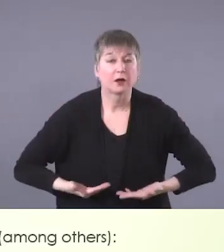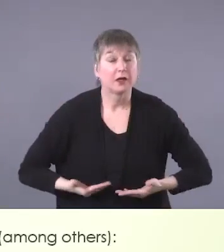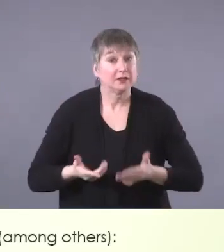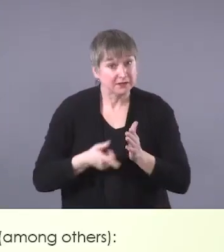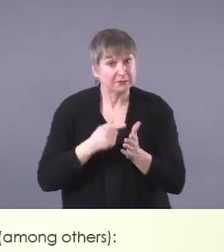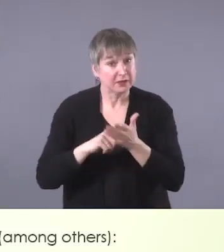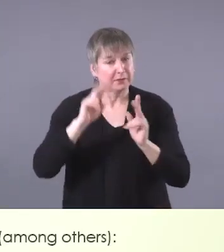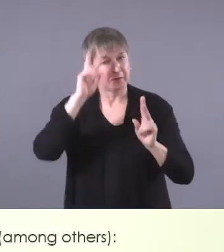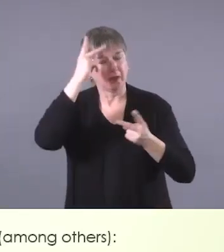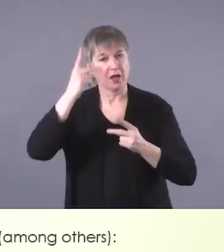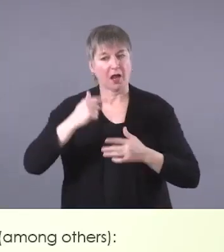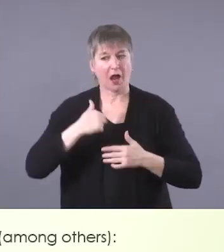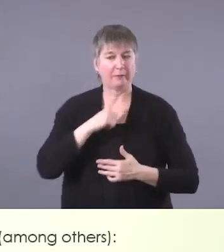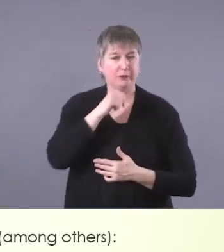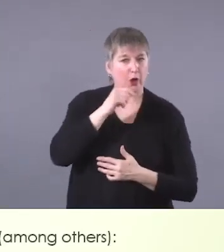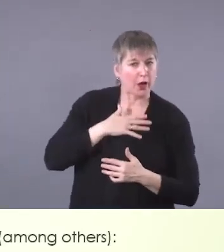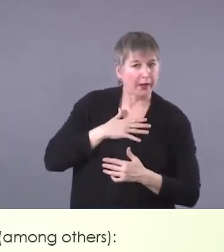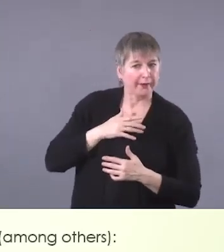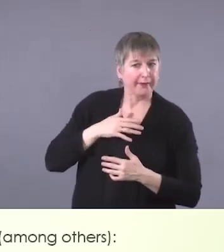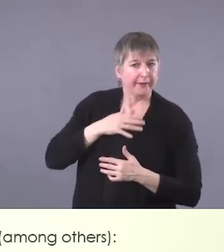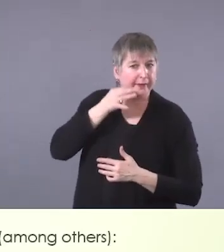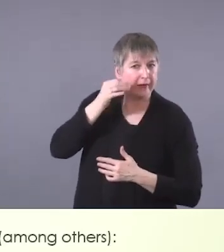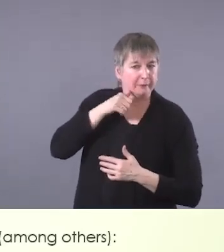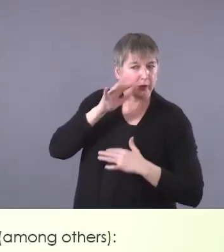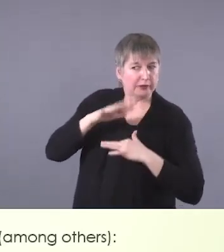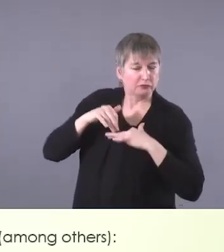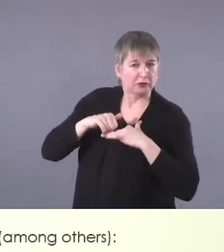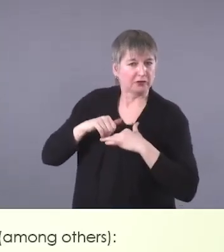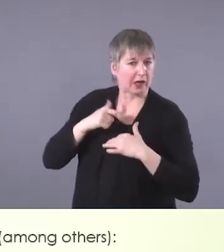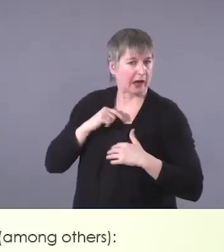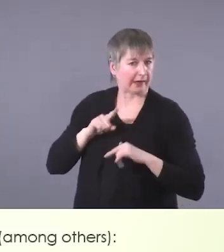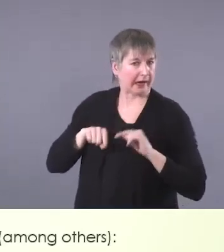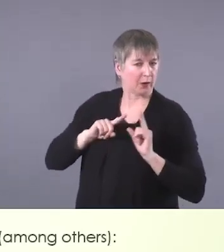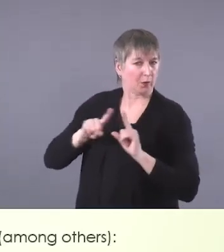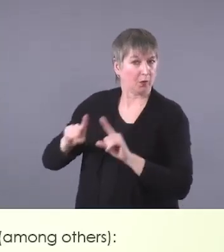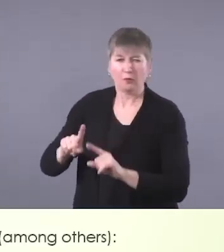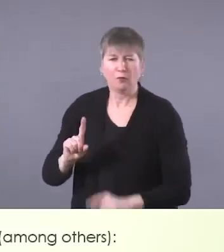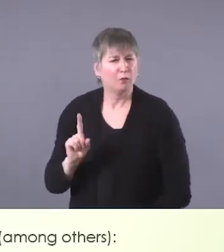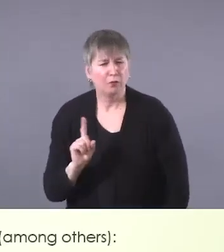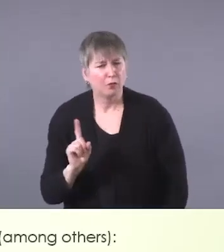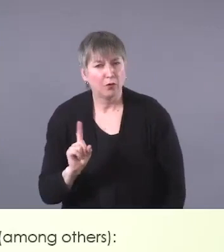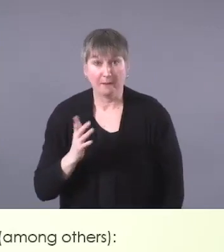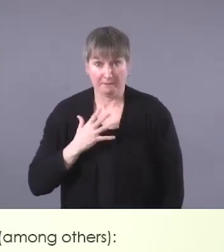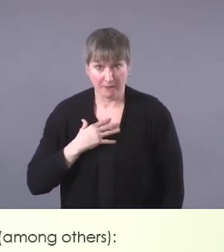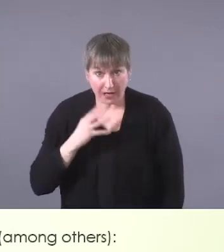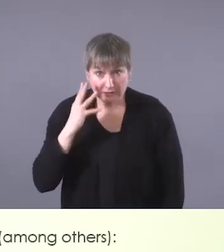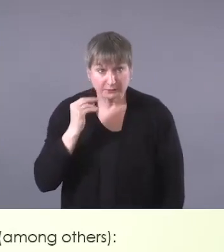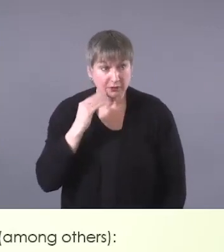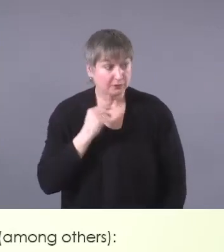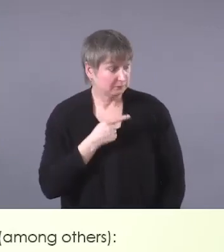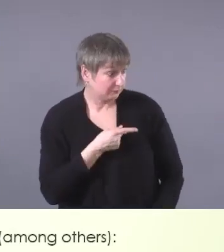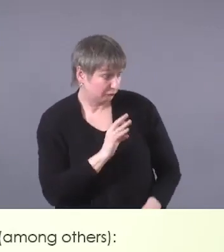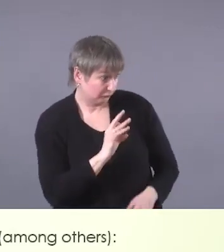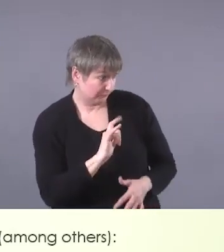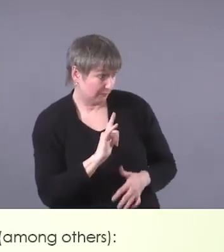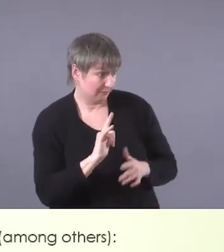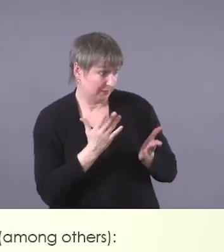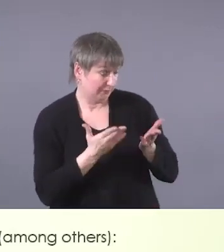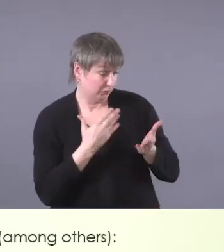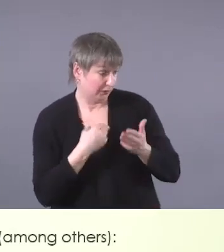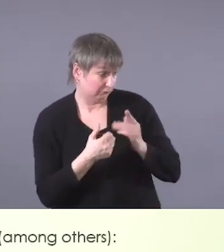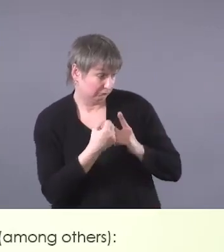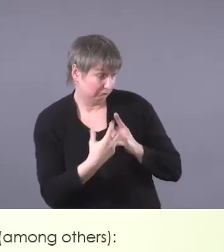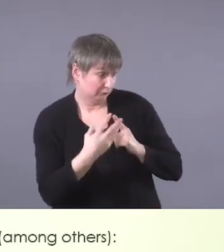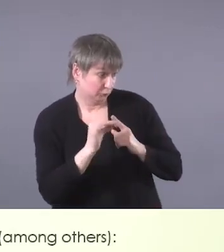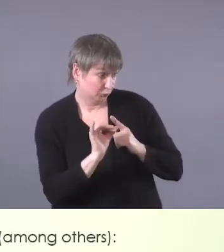Indigenous, or you're not of that community, you're not invited. But in my experience, and Crystal, you can probably mention something about this